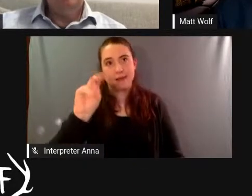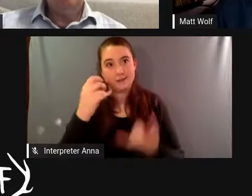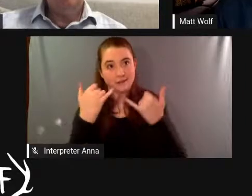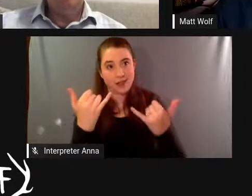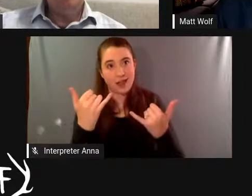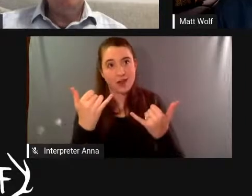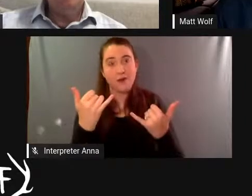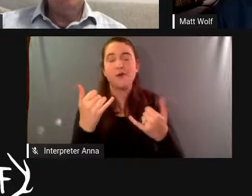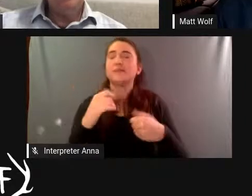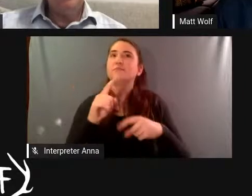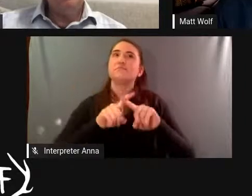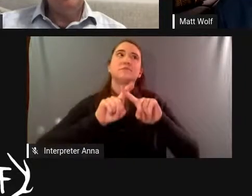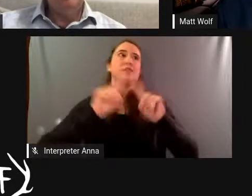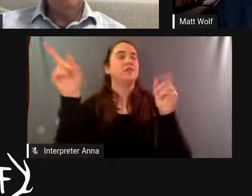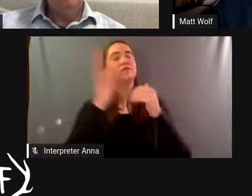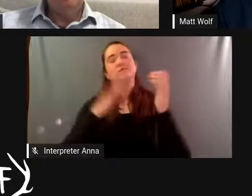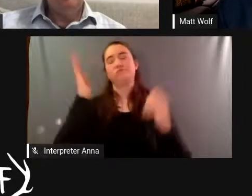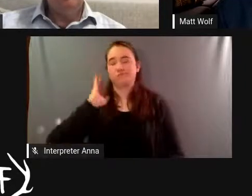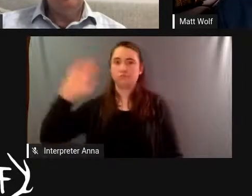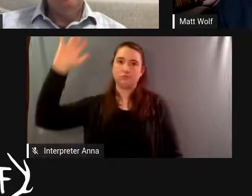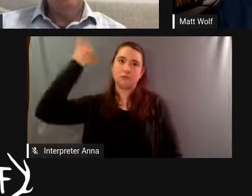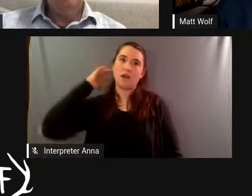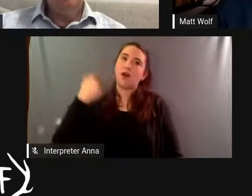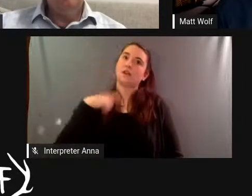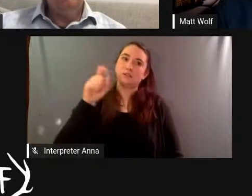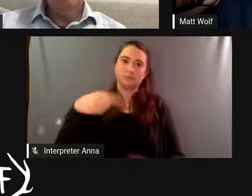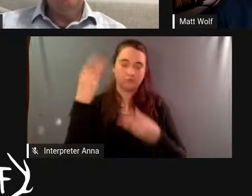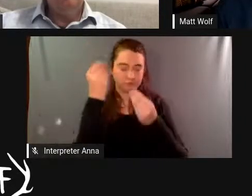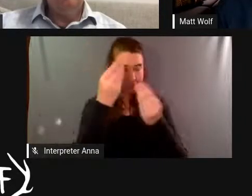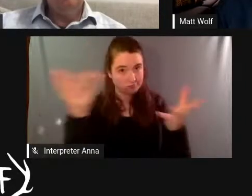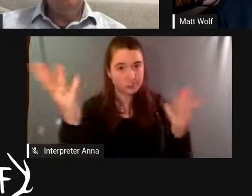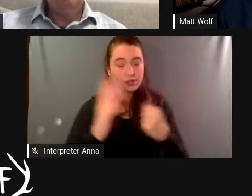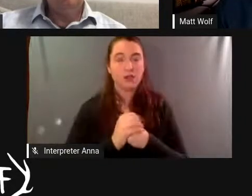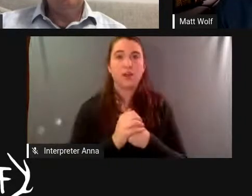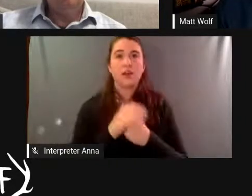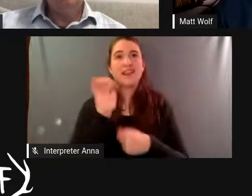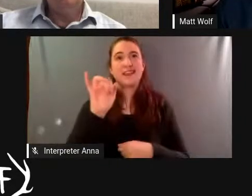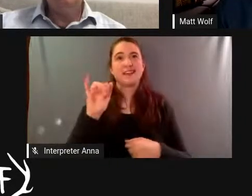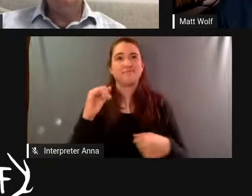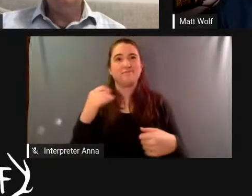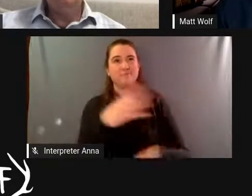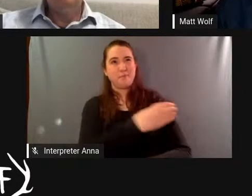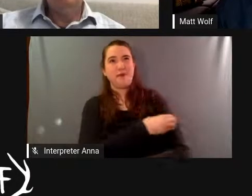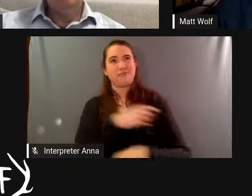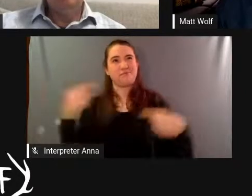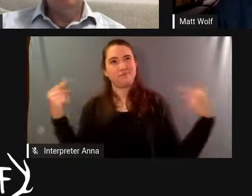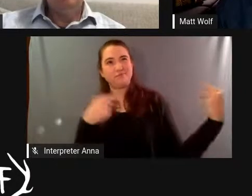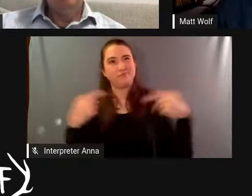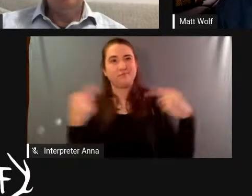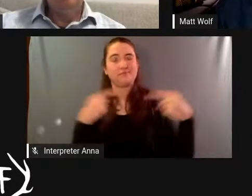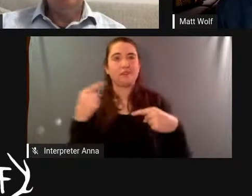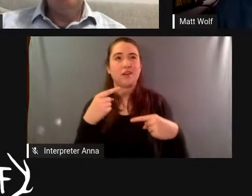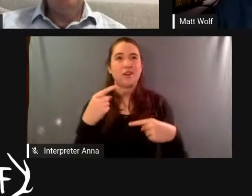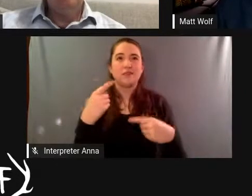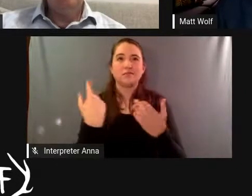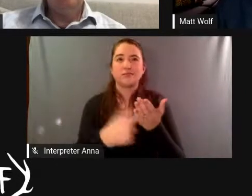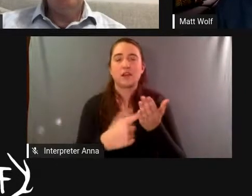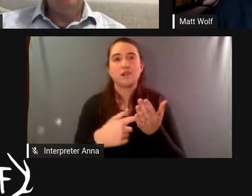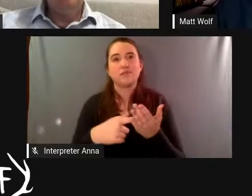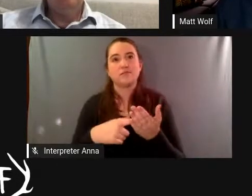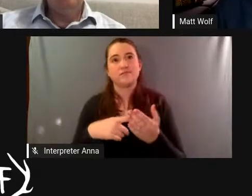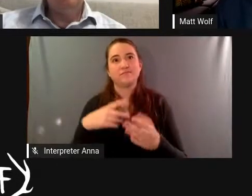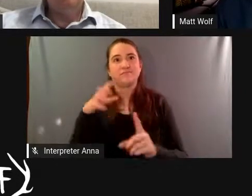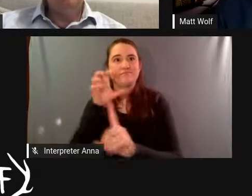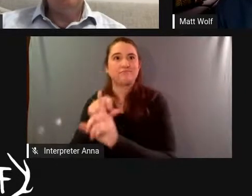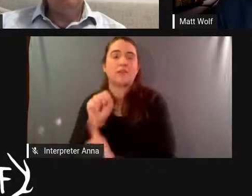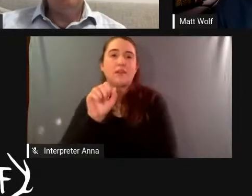and i do have to say that you know that power struggle which eventuated in the takeover of bias for two my group were you know we